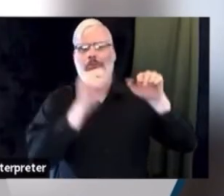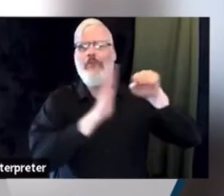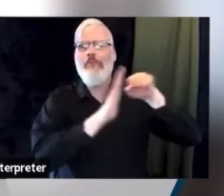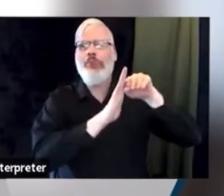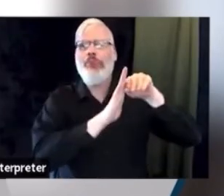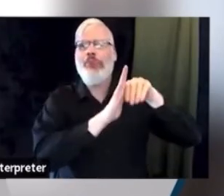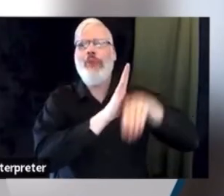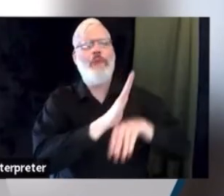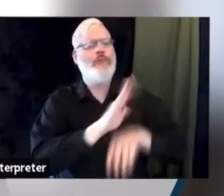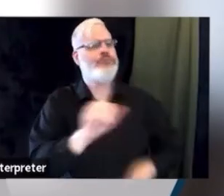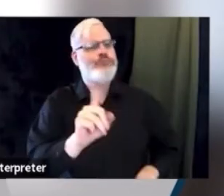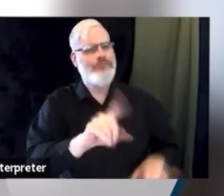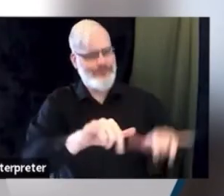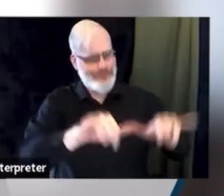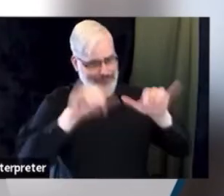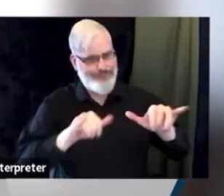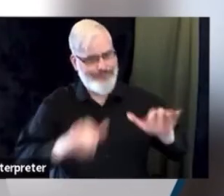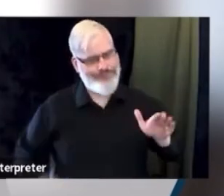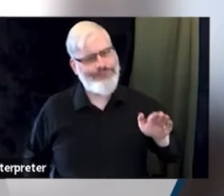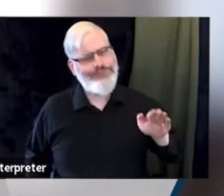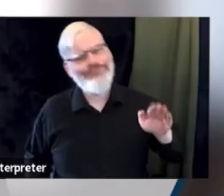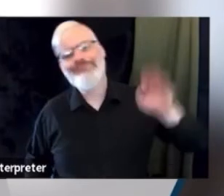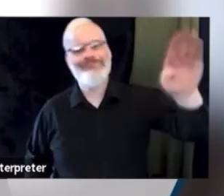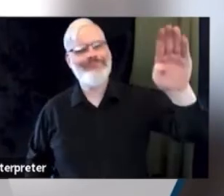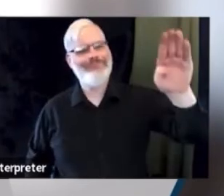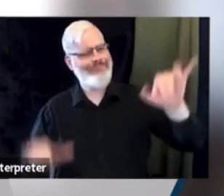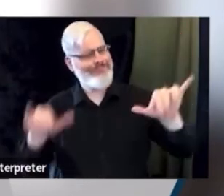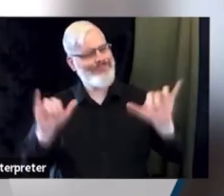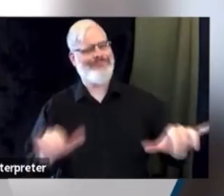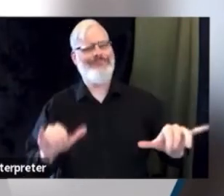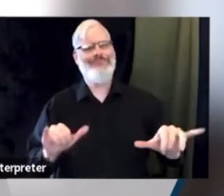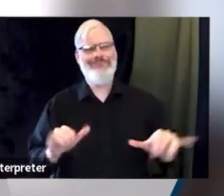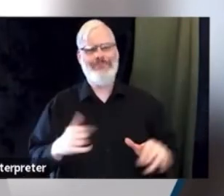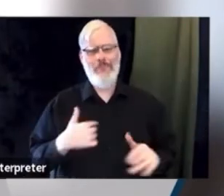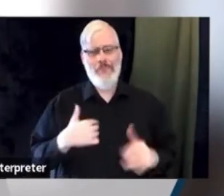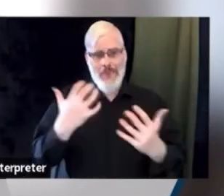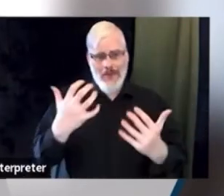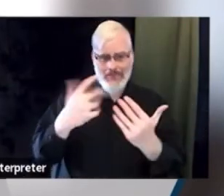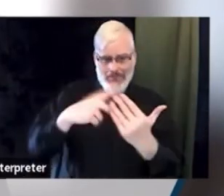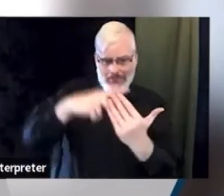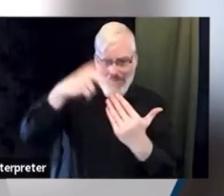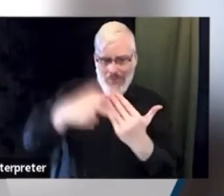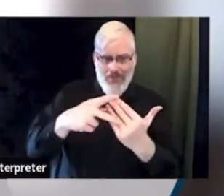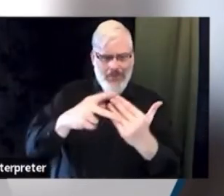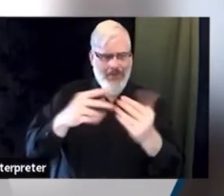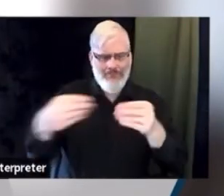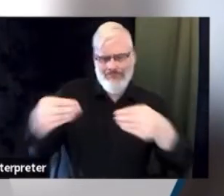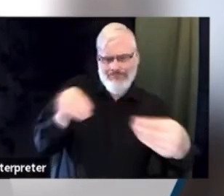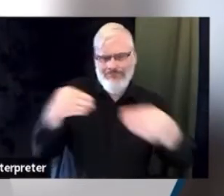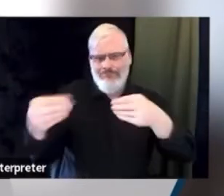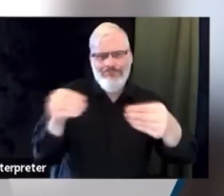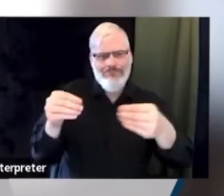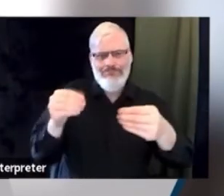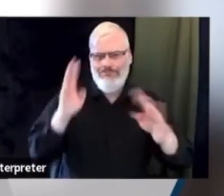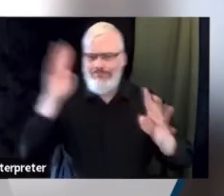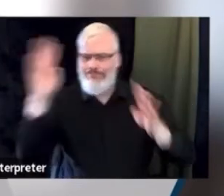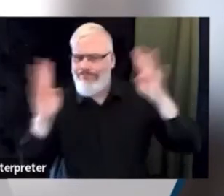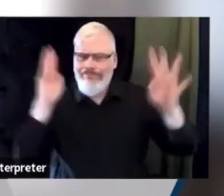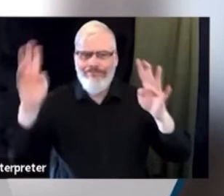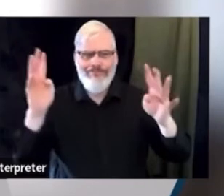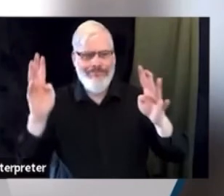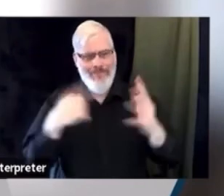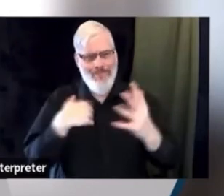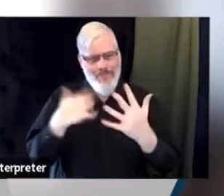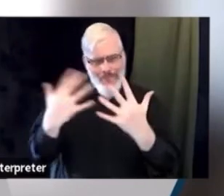prospect of us being a flexible, adaptive creative department. I'd like to see us be a department that's data driven and that can